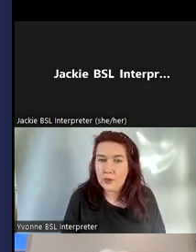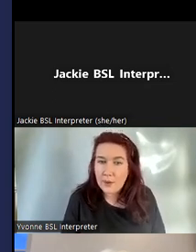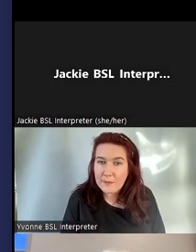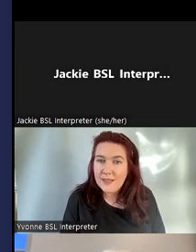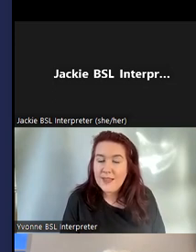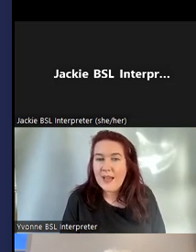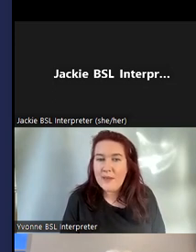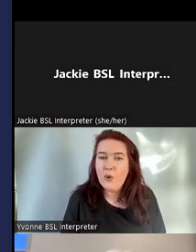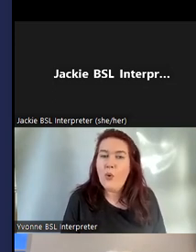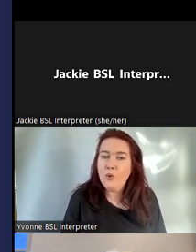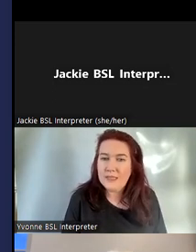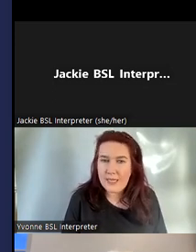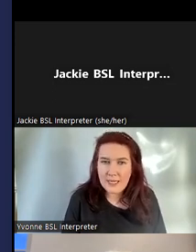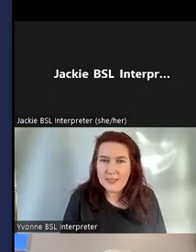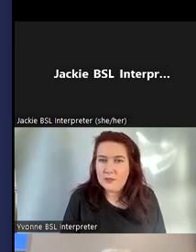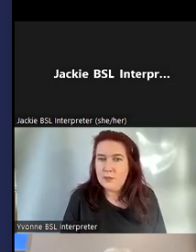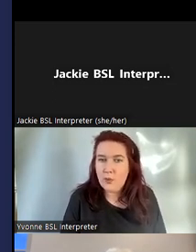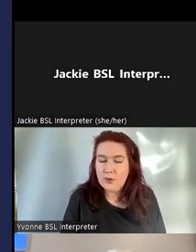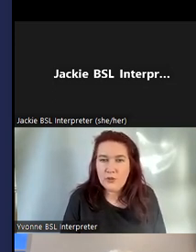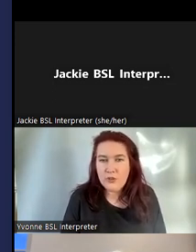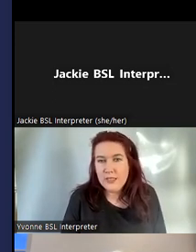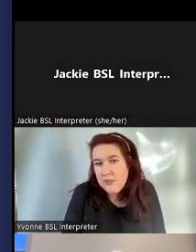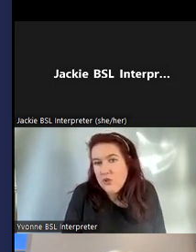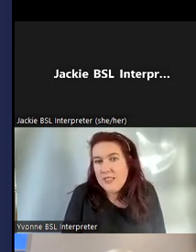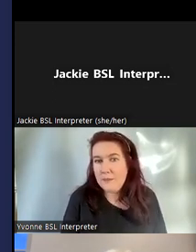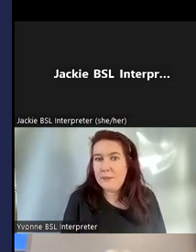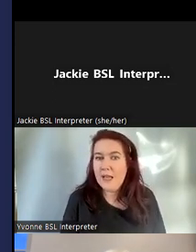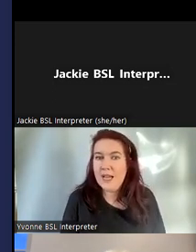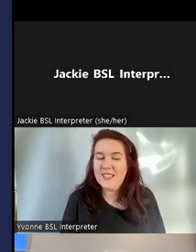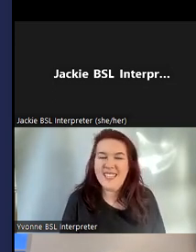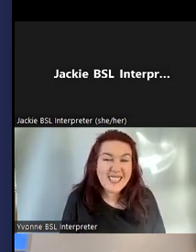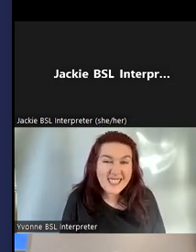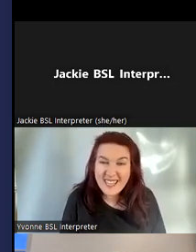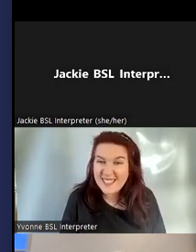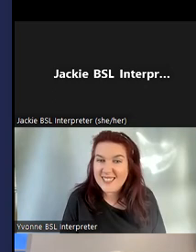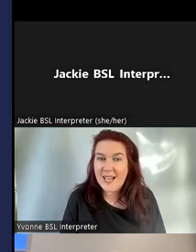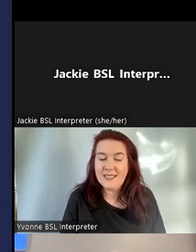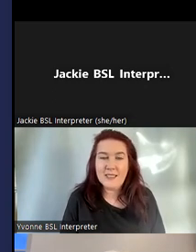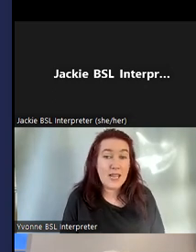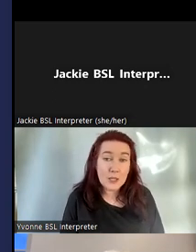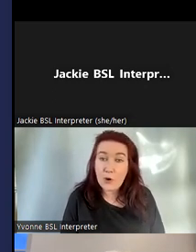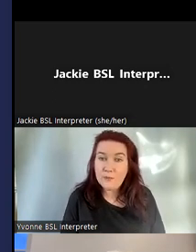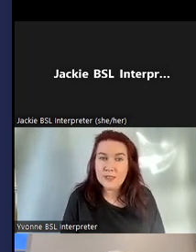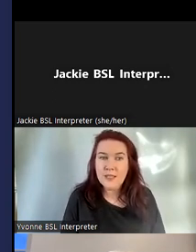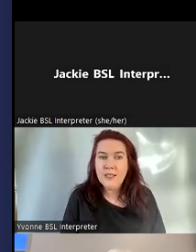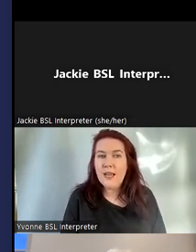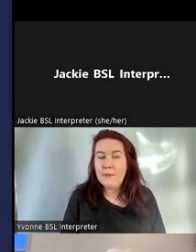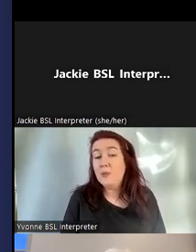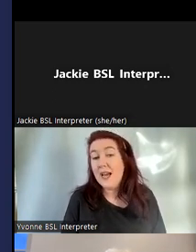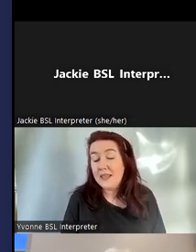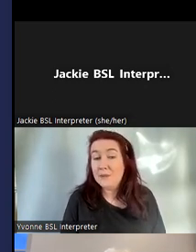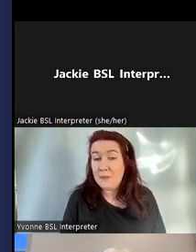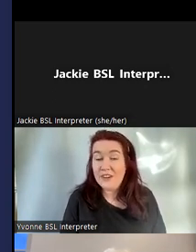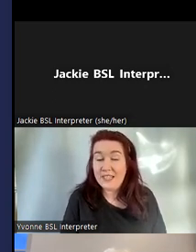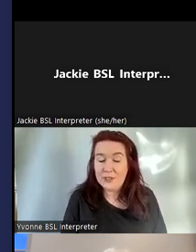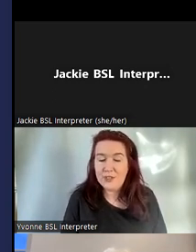of our equipment and the old aids and support uses that people had like hearing aids and telecoms and